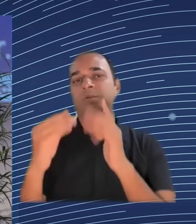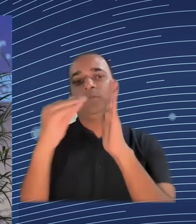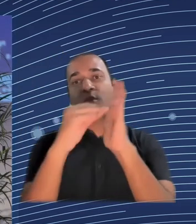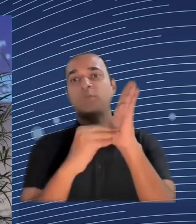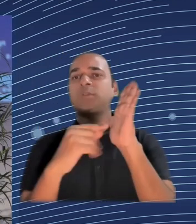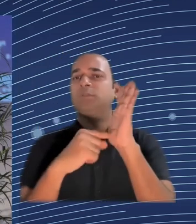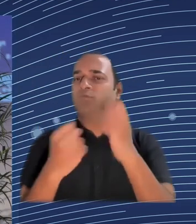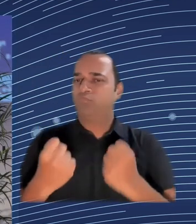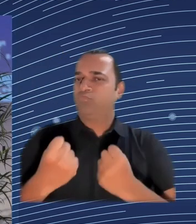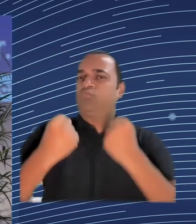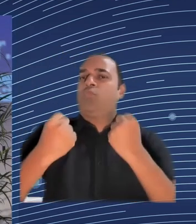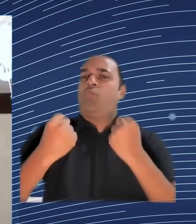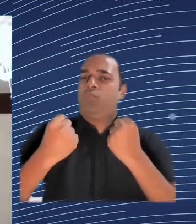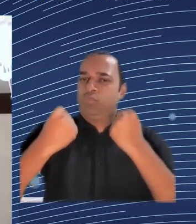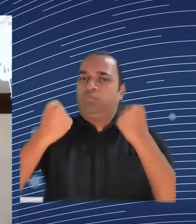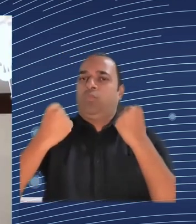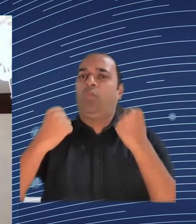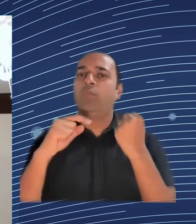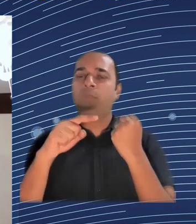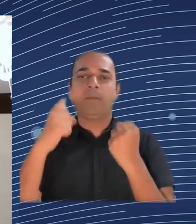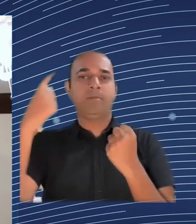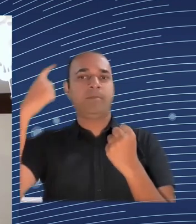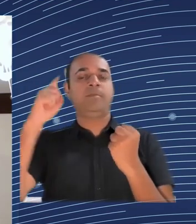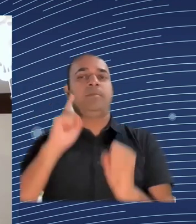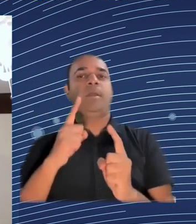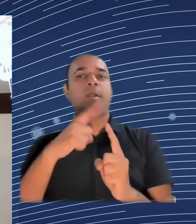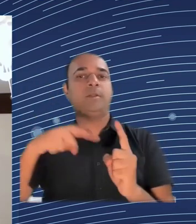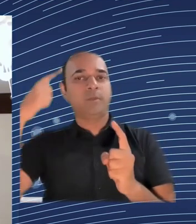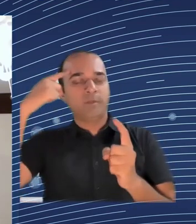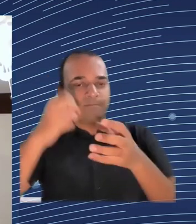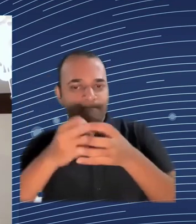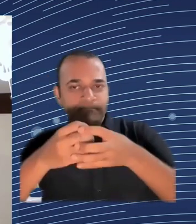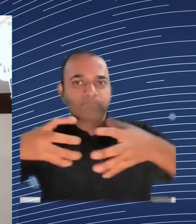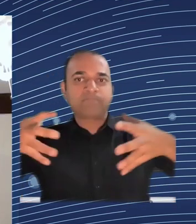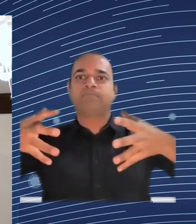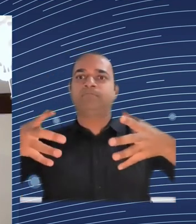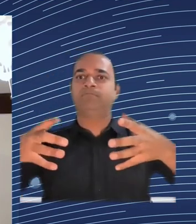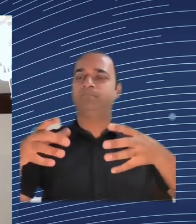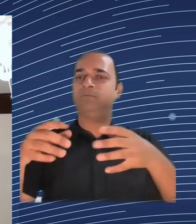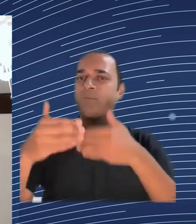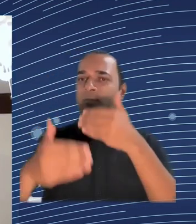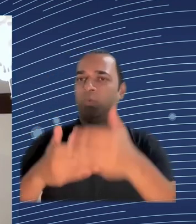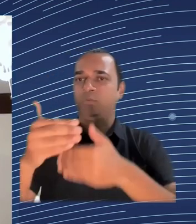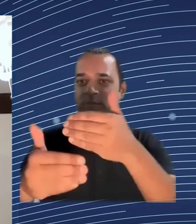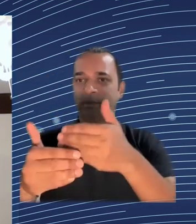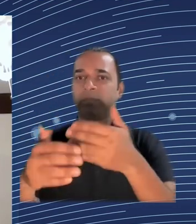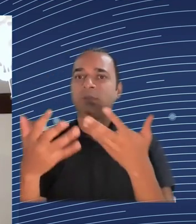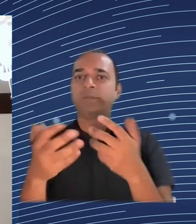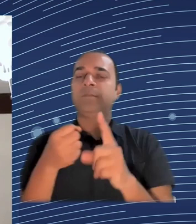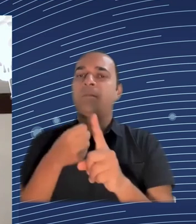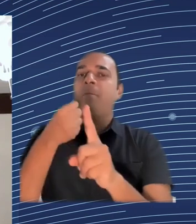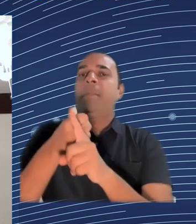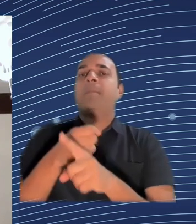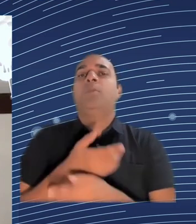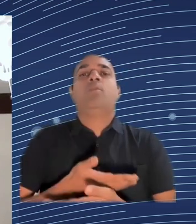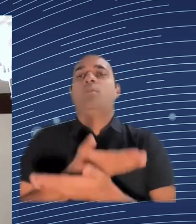Can you hear me? I'm just checking now. Yes. Good. I will just emphasise this point about the need for joined